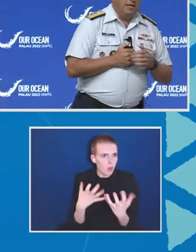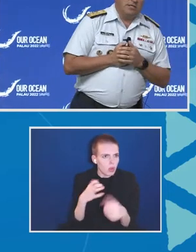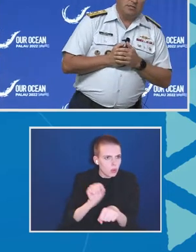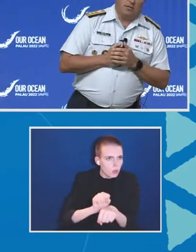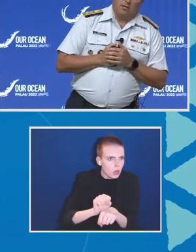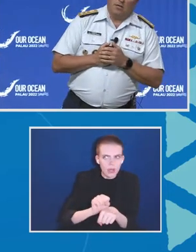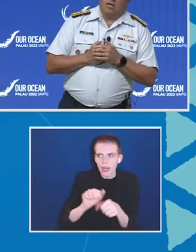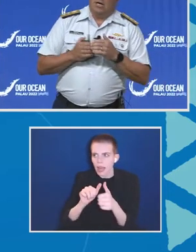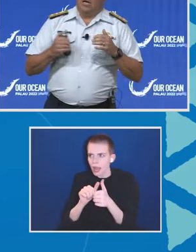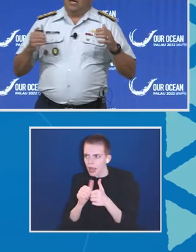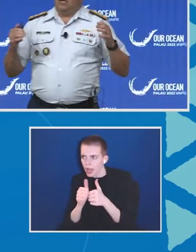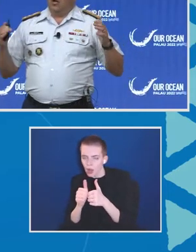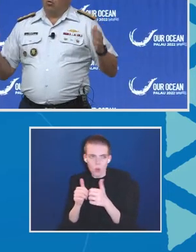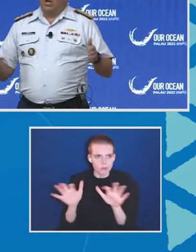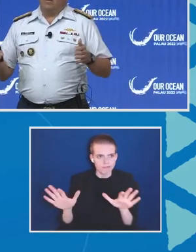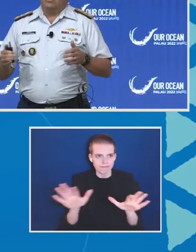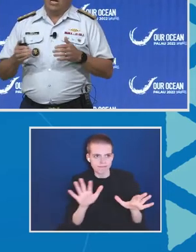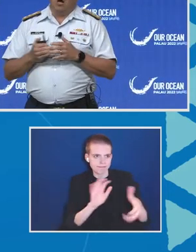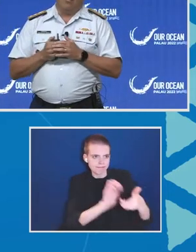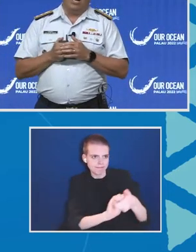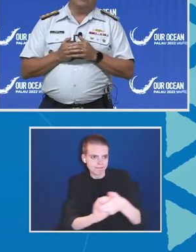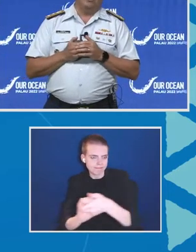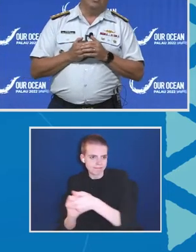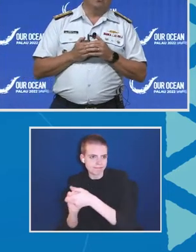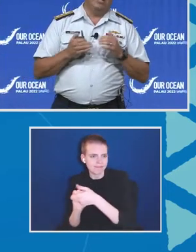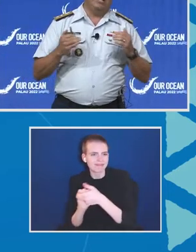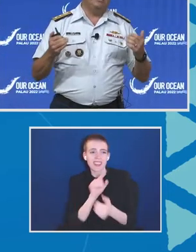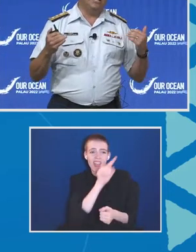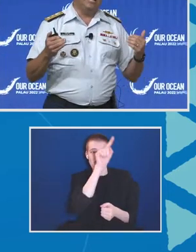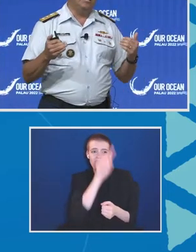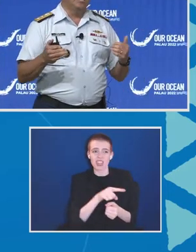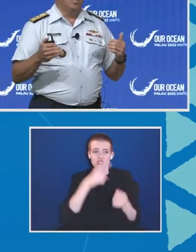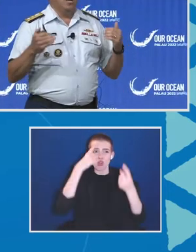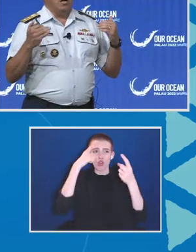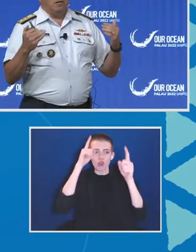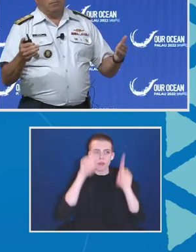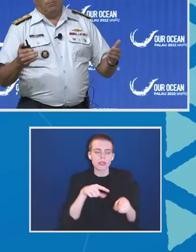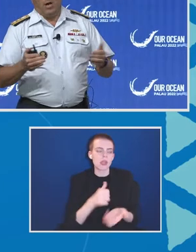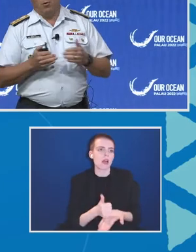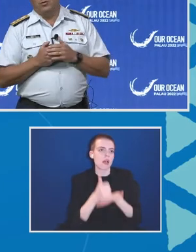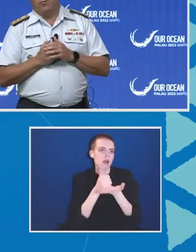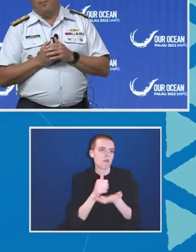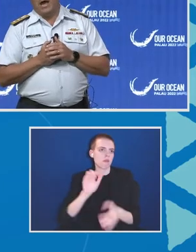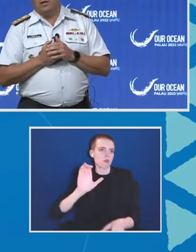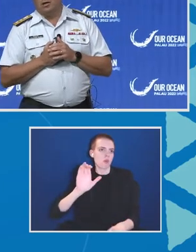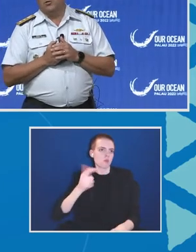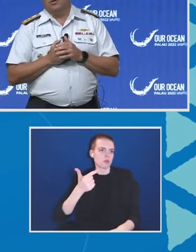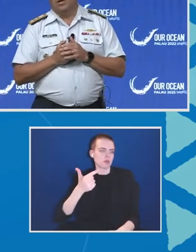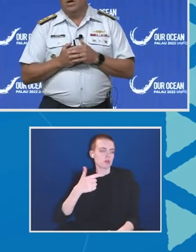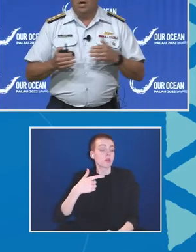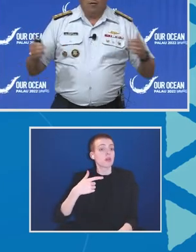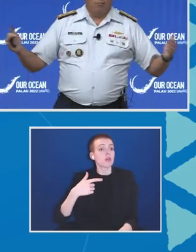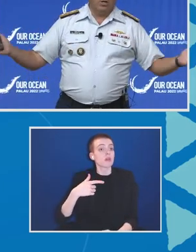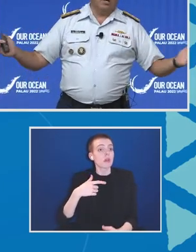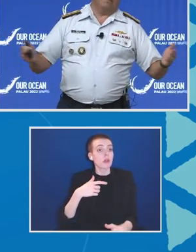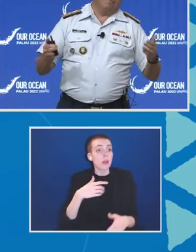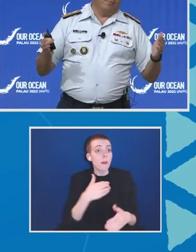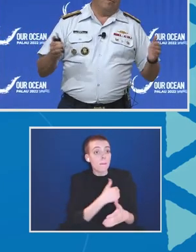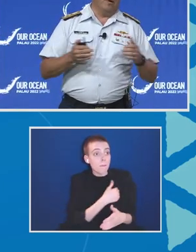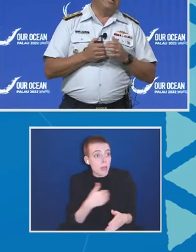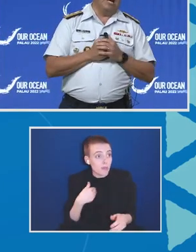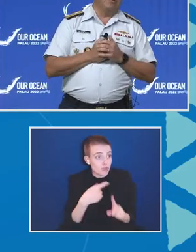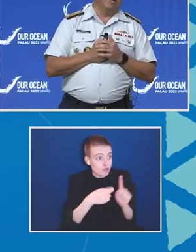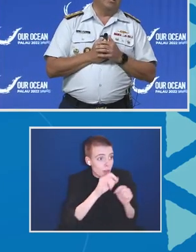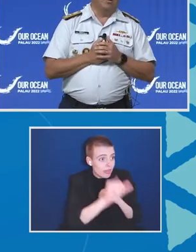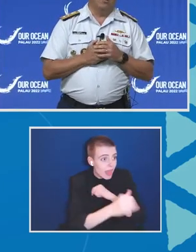agreements help us because we can take members from that country. we're like,